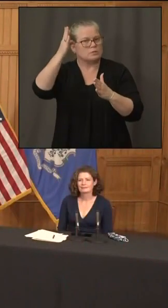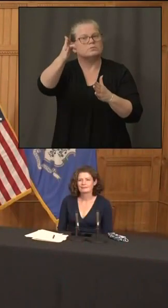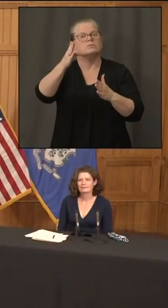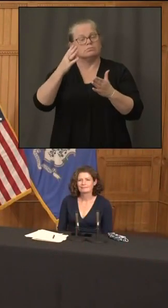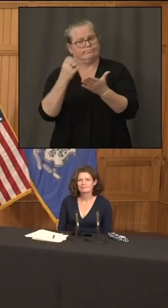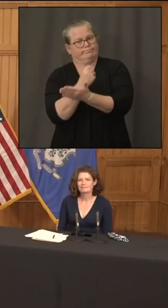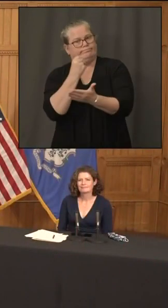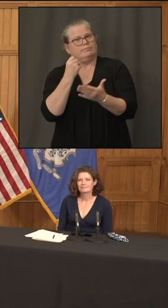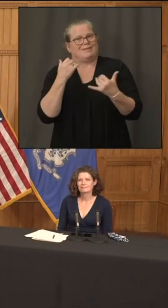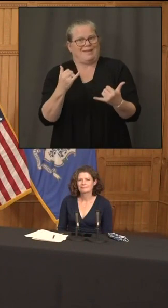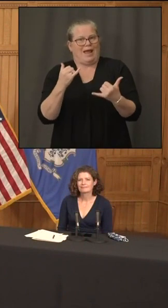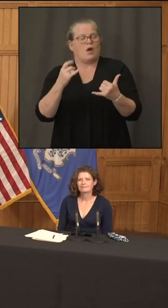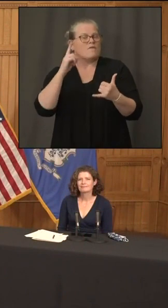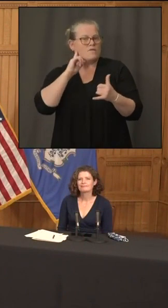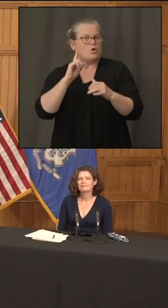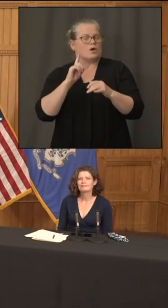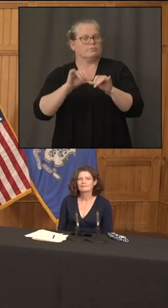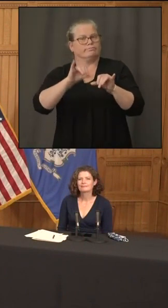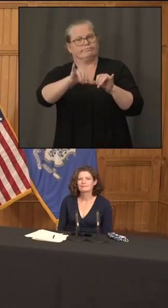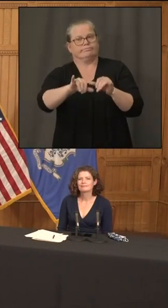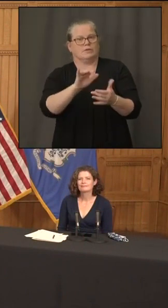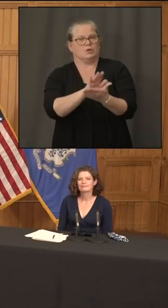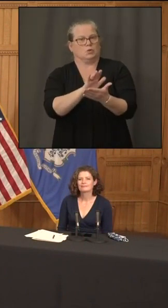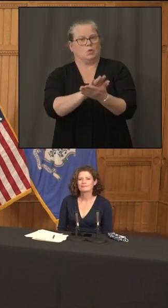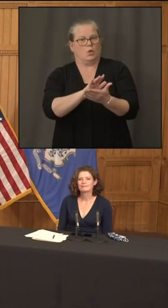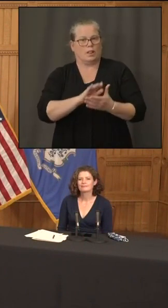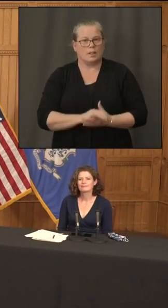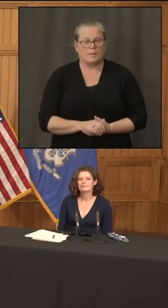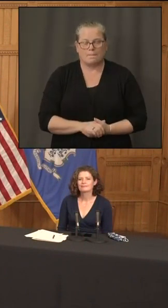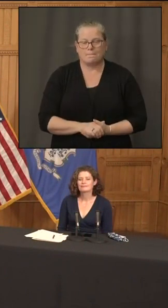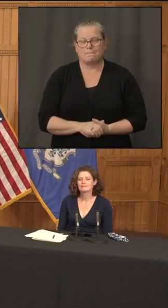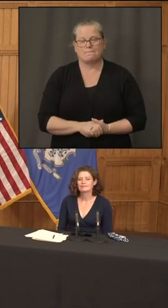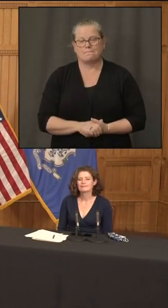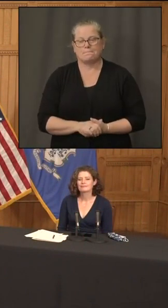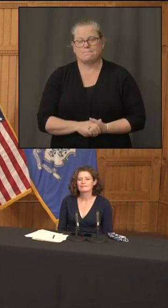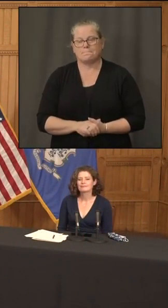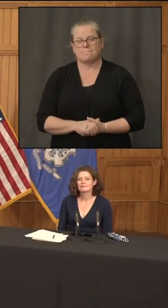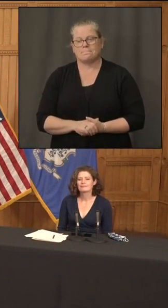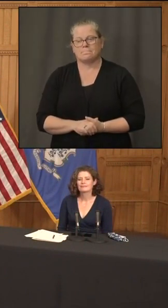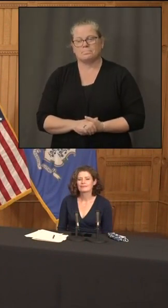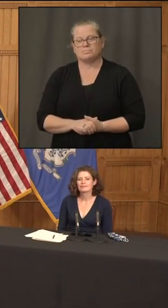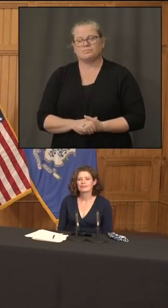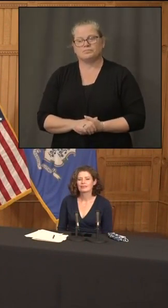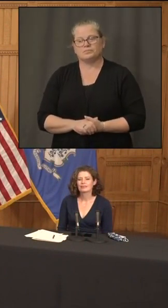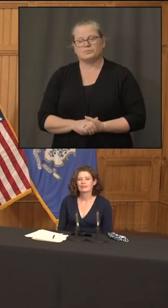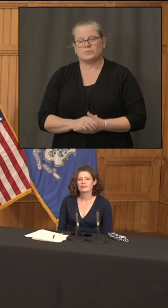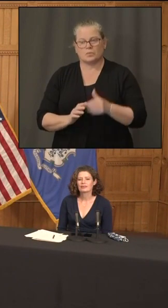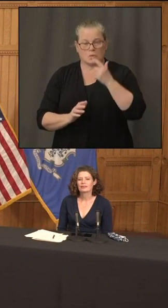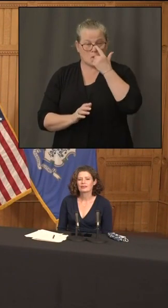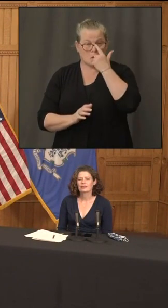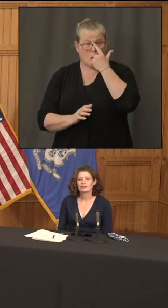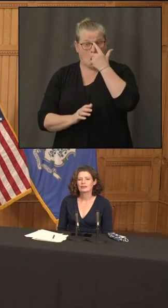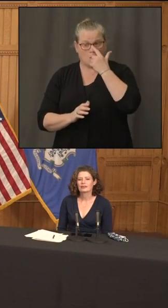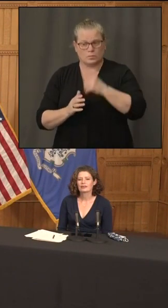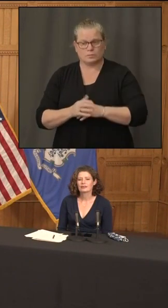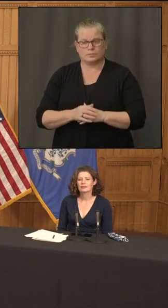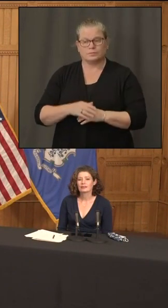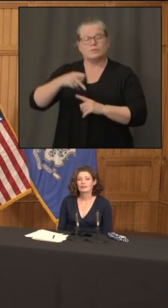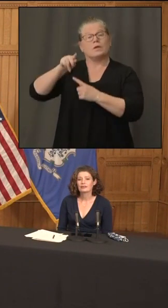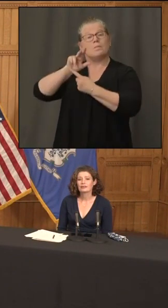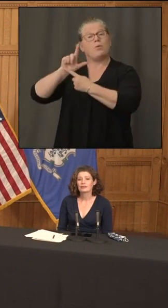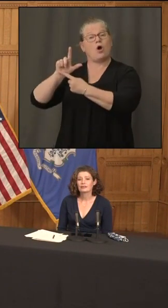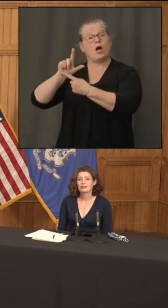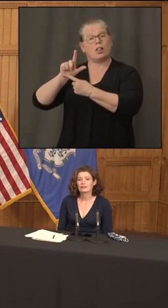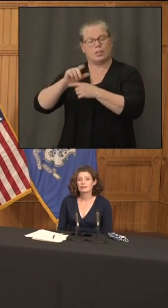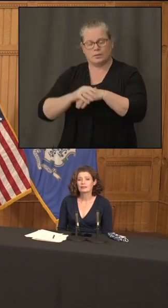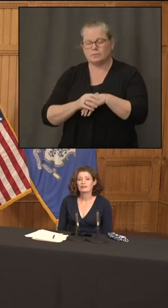you hey governor i just want to jump in from a previous question we just received the information back from our emergency operations center uh the